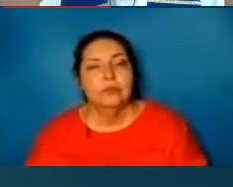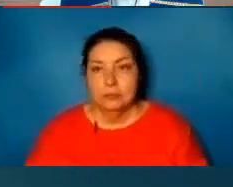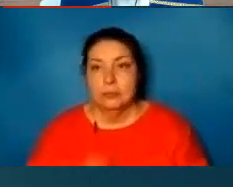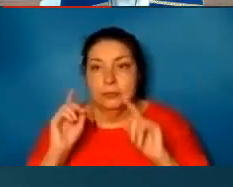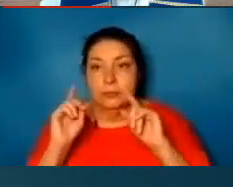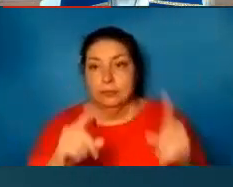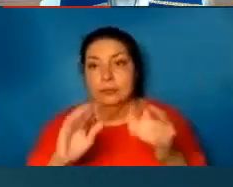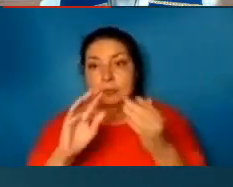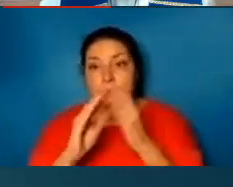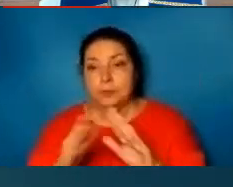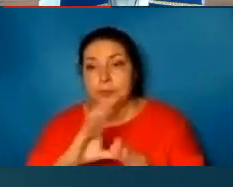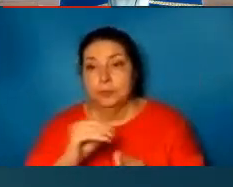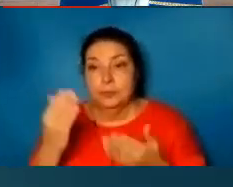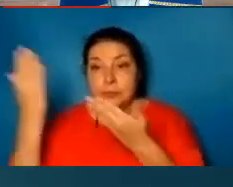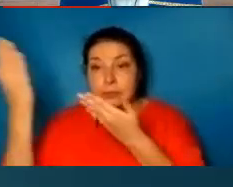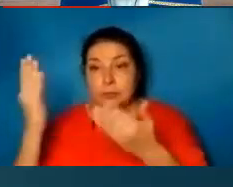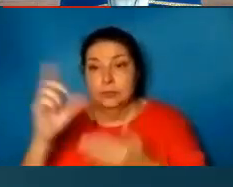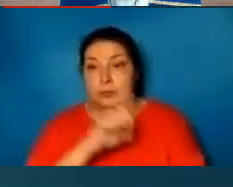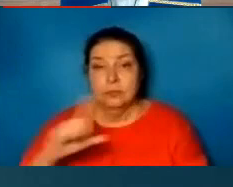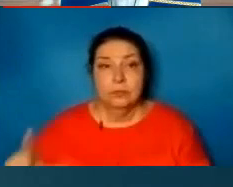Go in peace and serve the Lord.